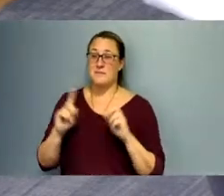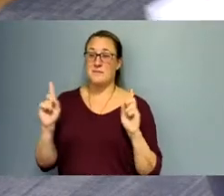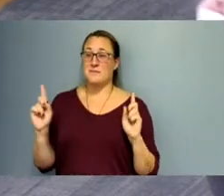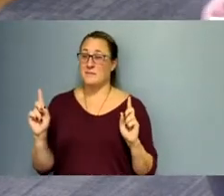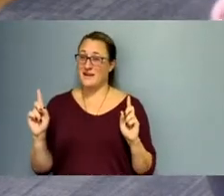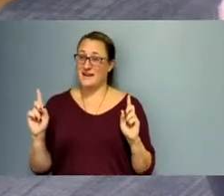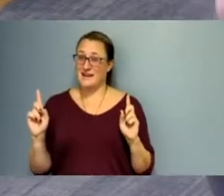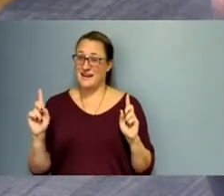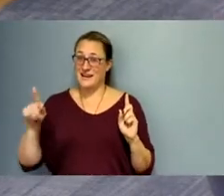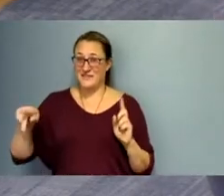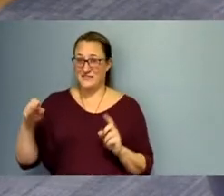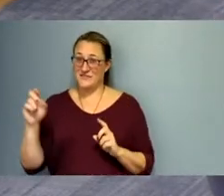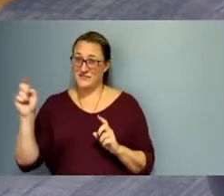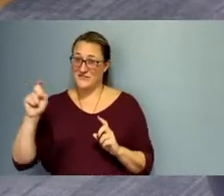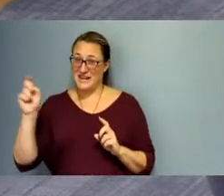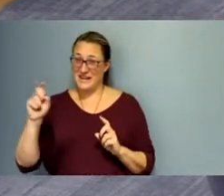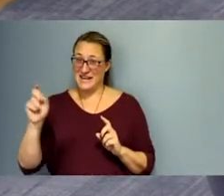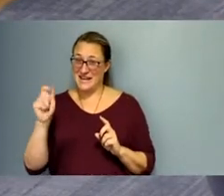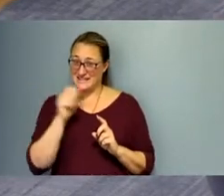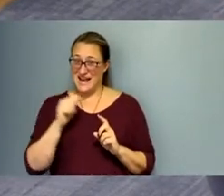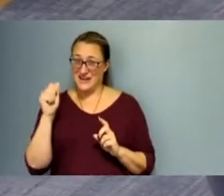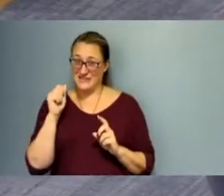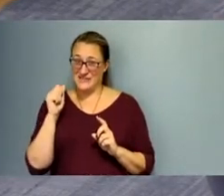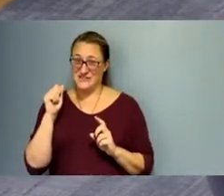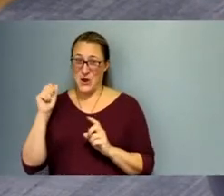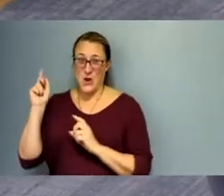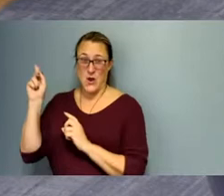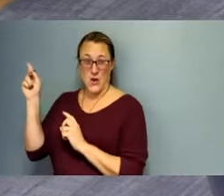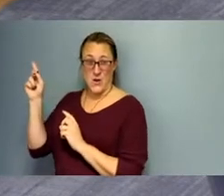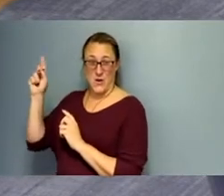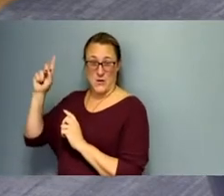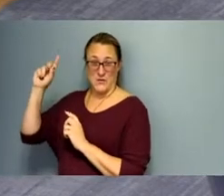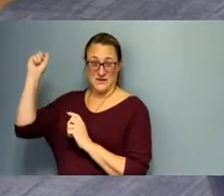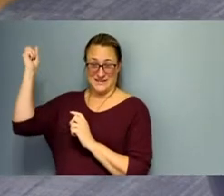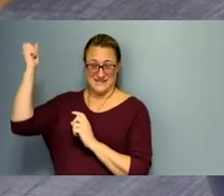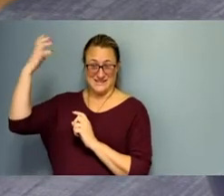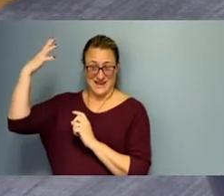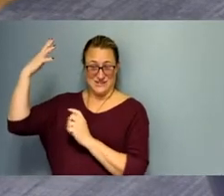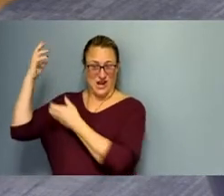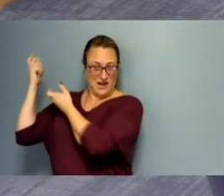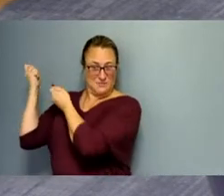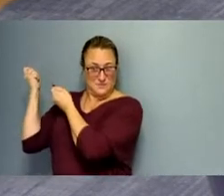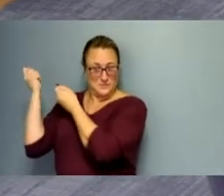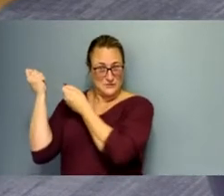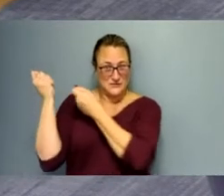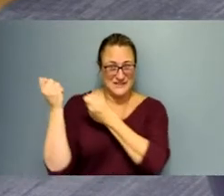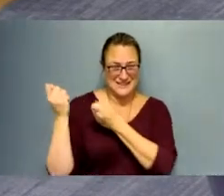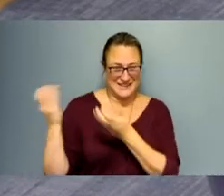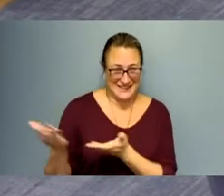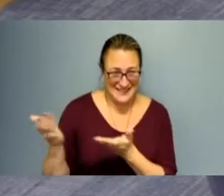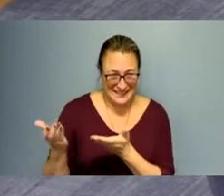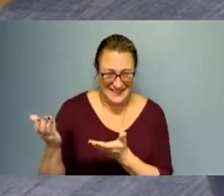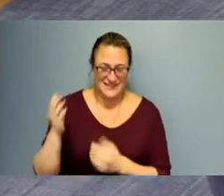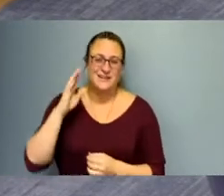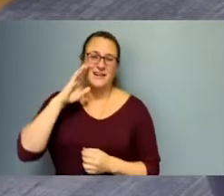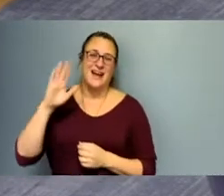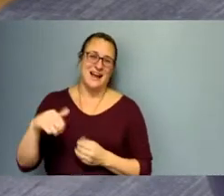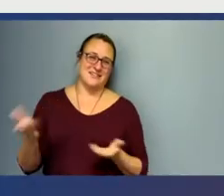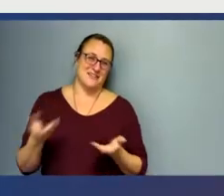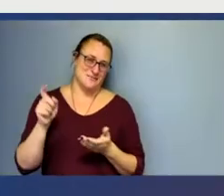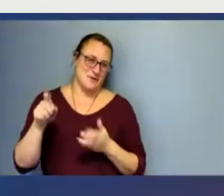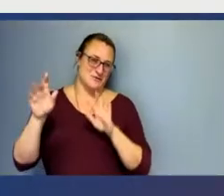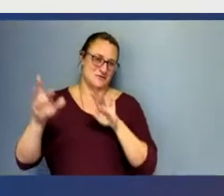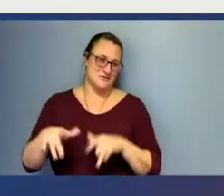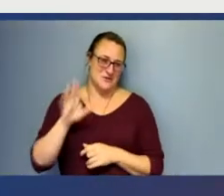Phoenix here, even though it's supposed to snow on Friday, right? But bringing excitement